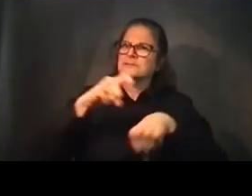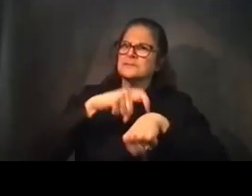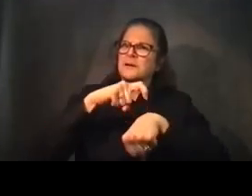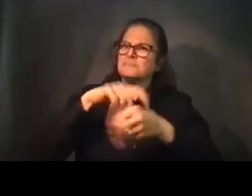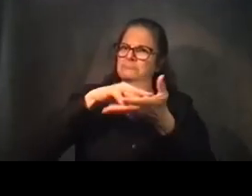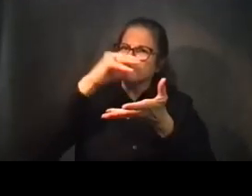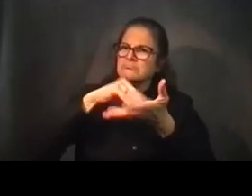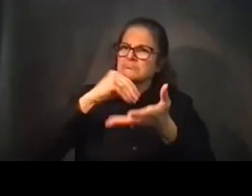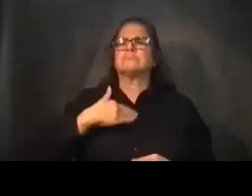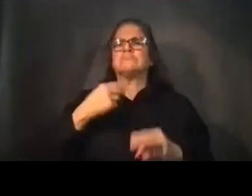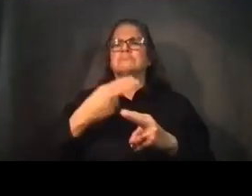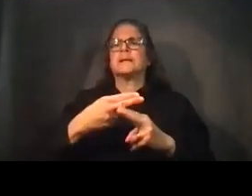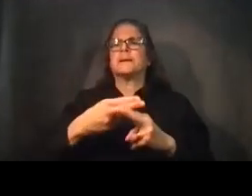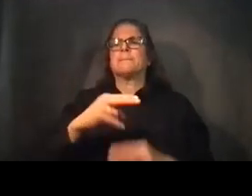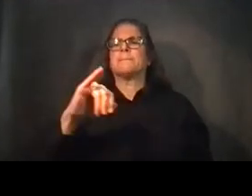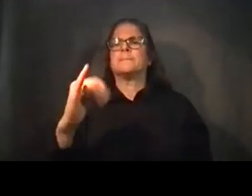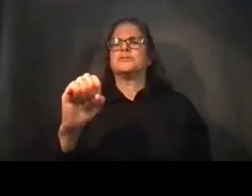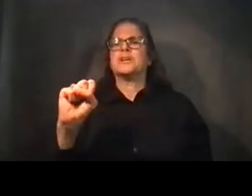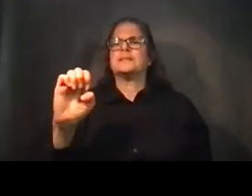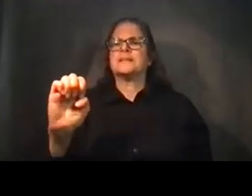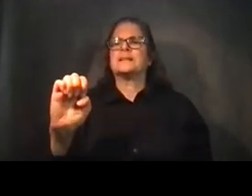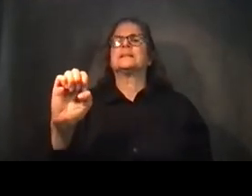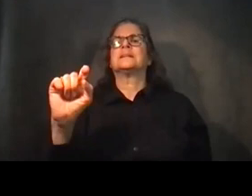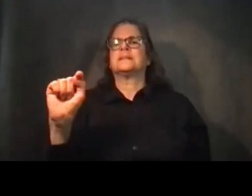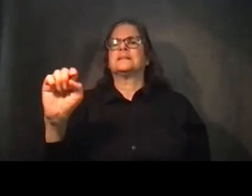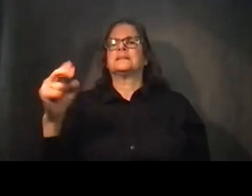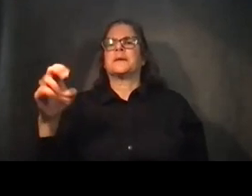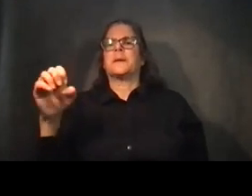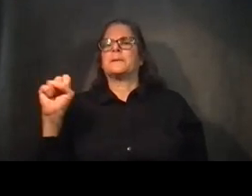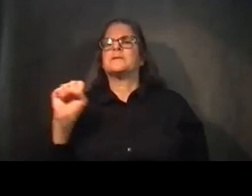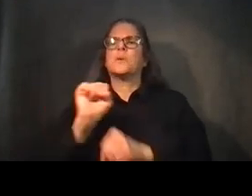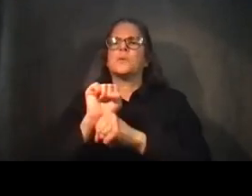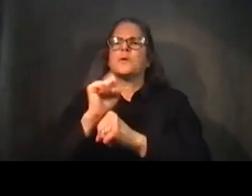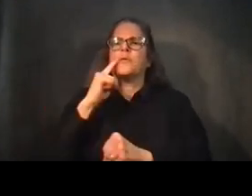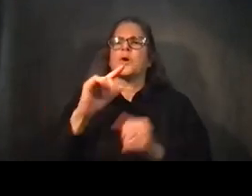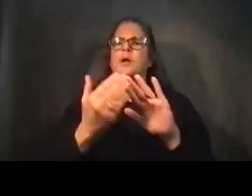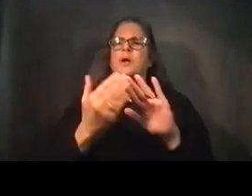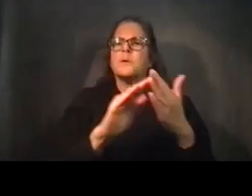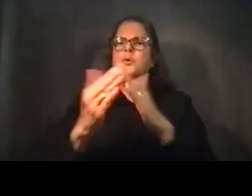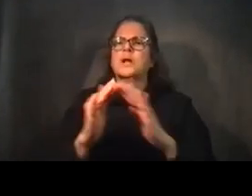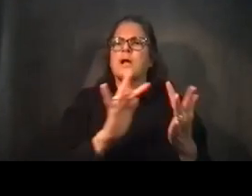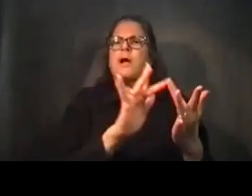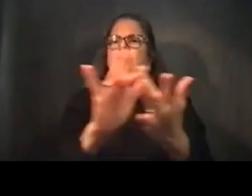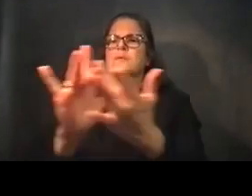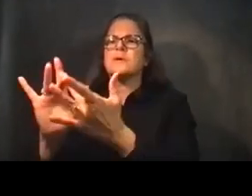name is Jesse Thomas. I work in community outreach for the RPM project. I will be moderating this meeting.